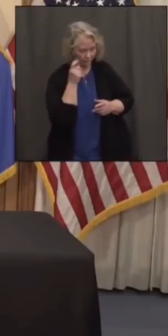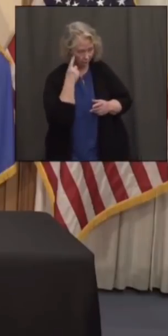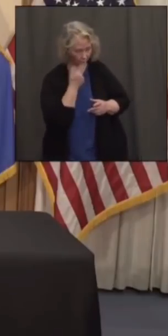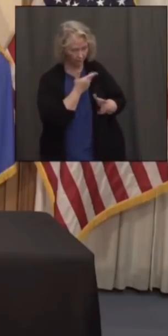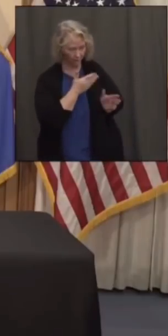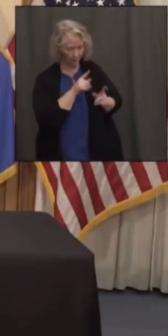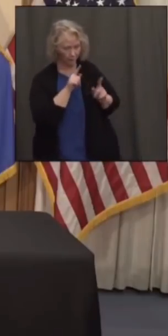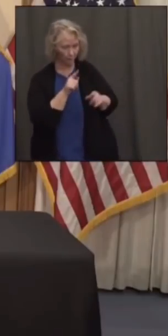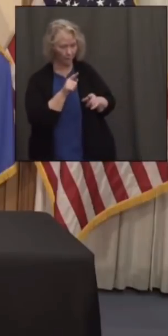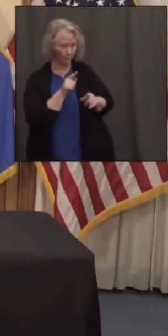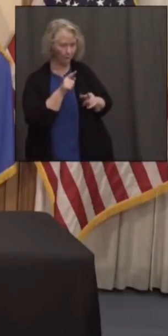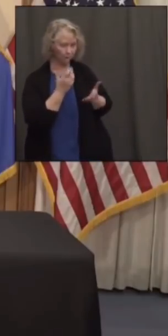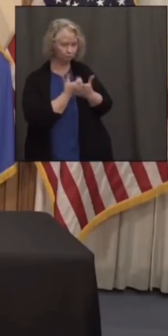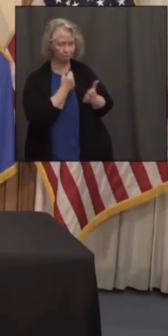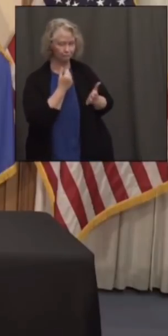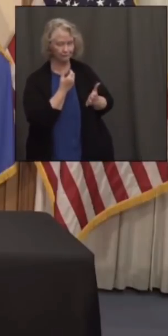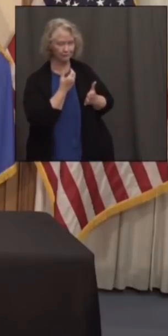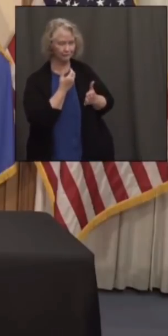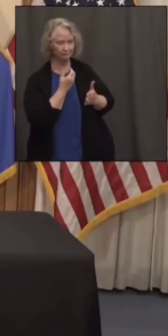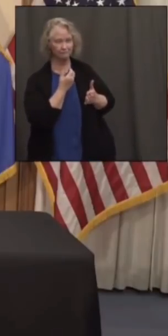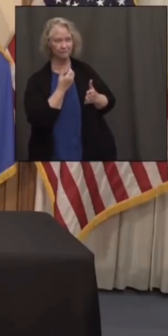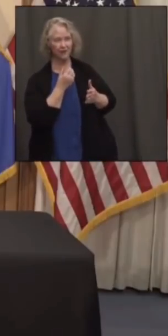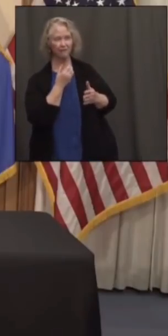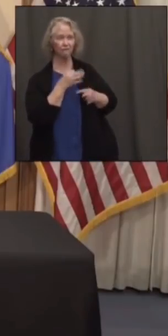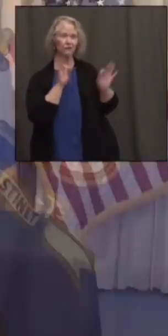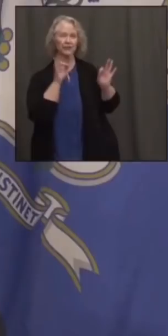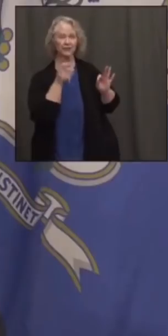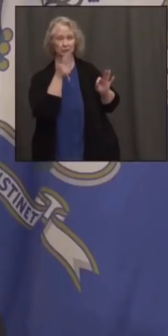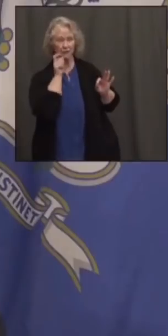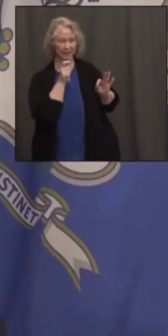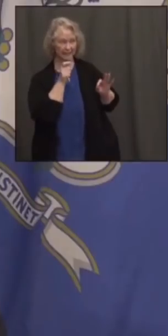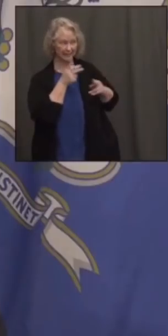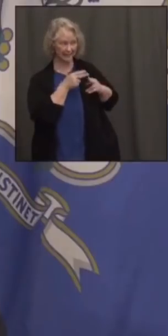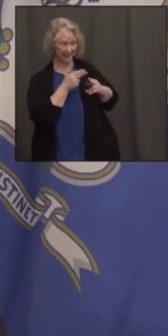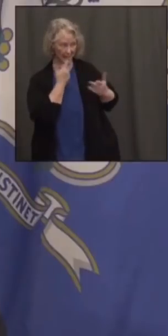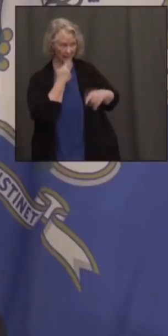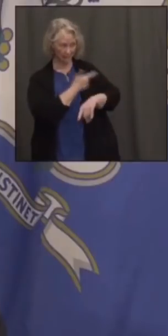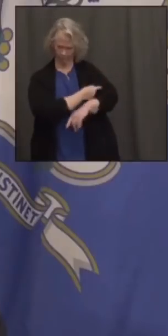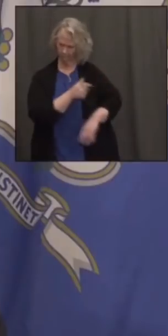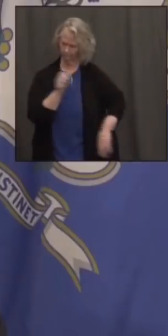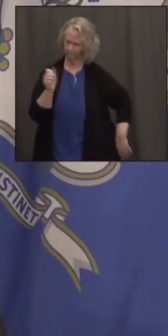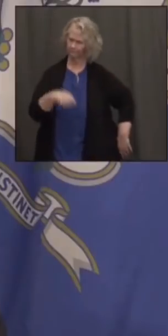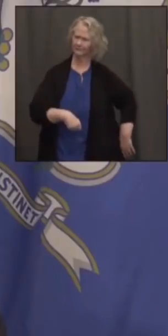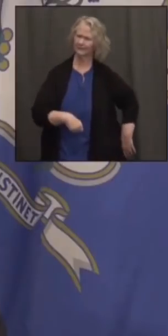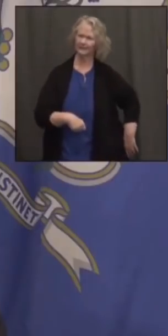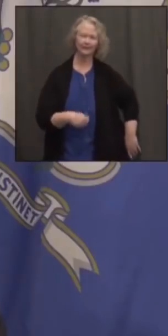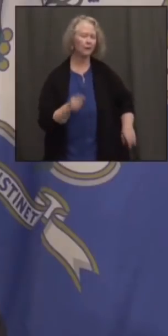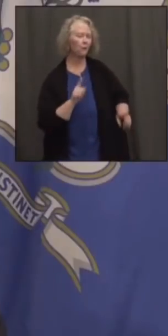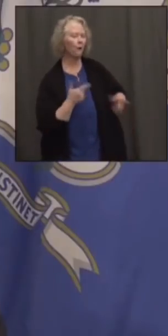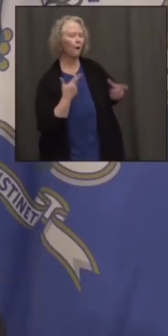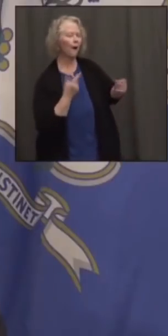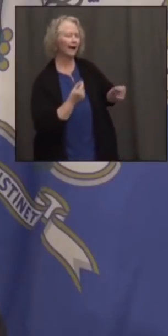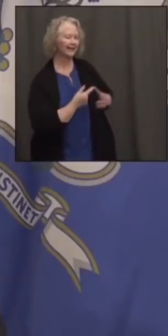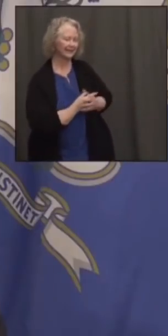for a free drink now that you're vaccinated? I sure do. Where are you going to go?